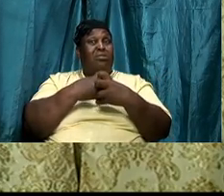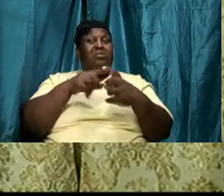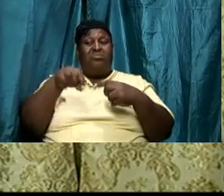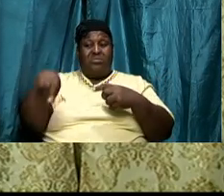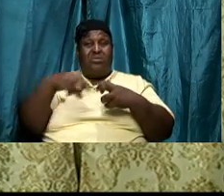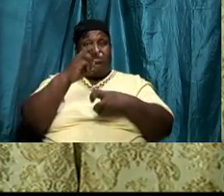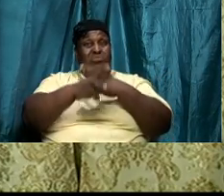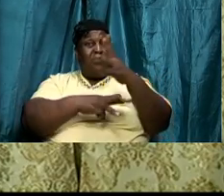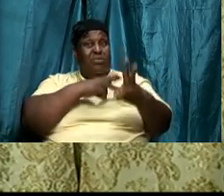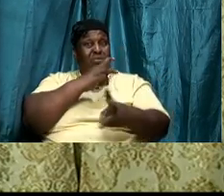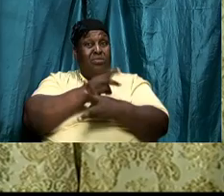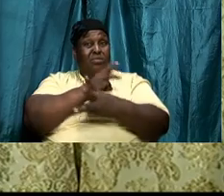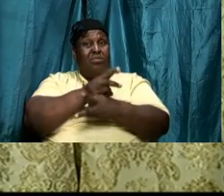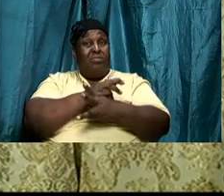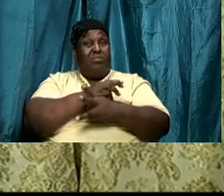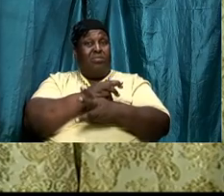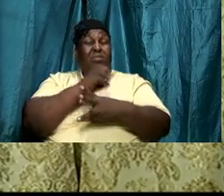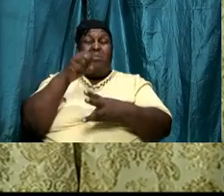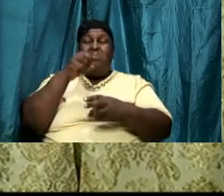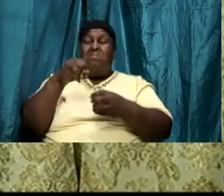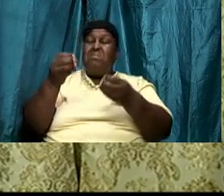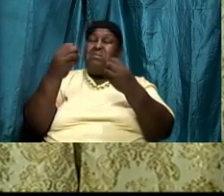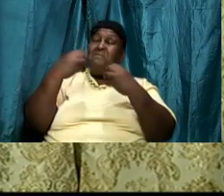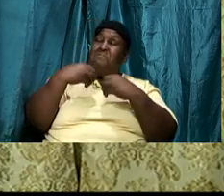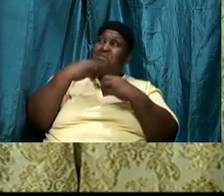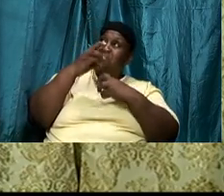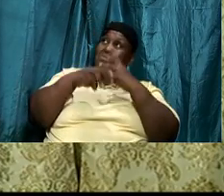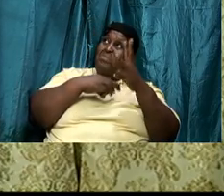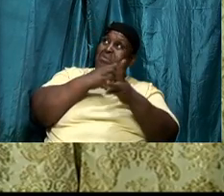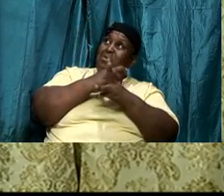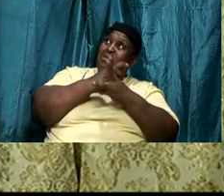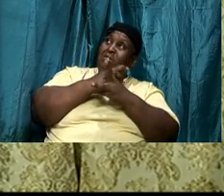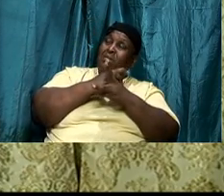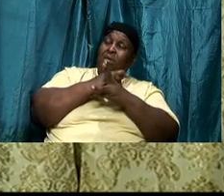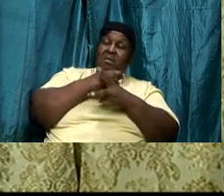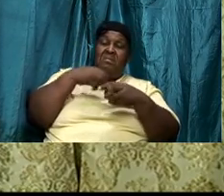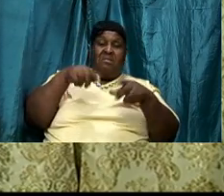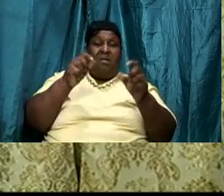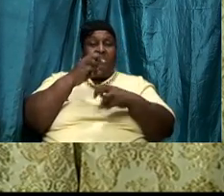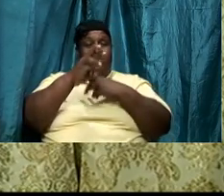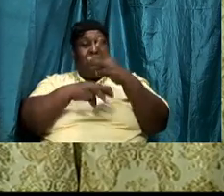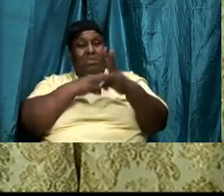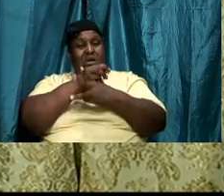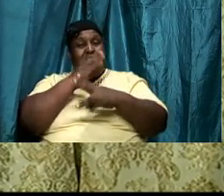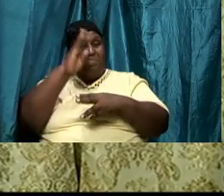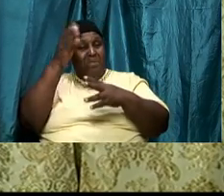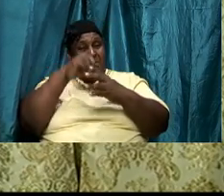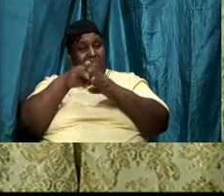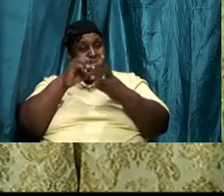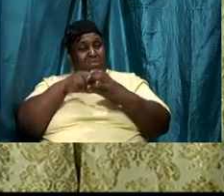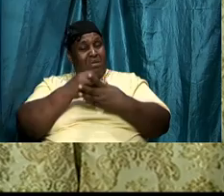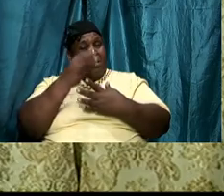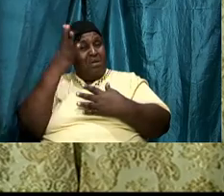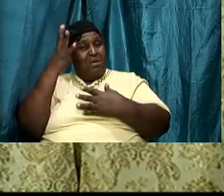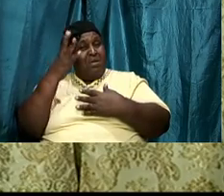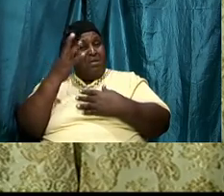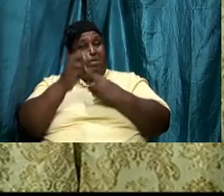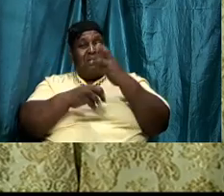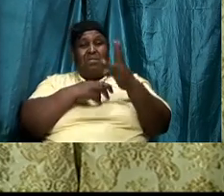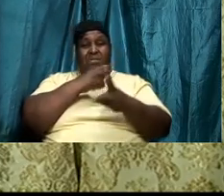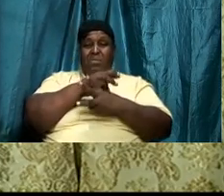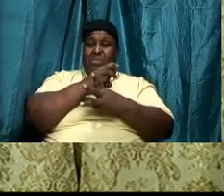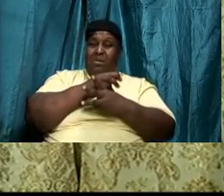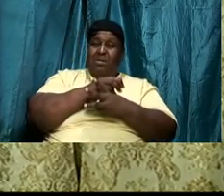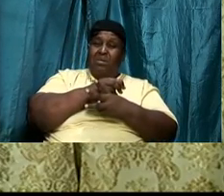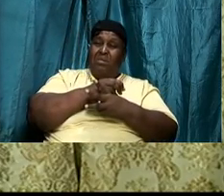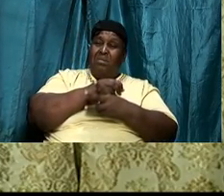give me the word let the word dwell in me richly let the word sweep over my soul